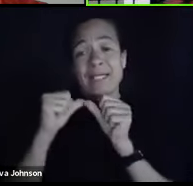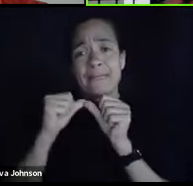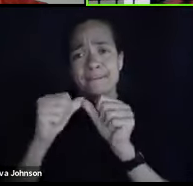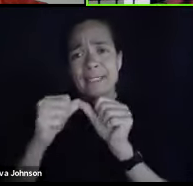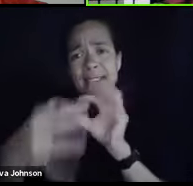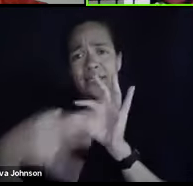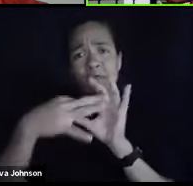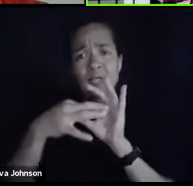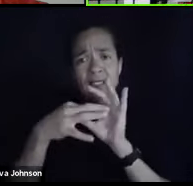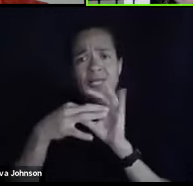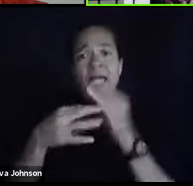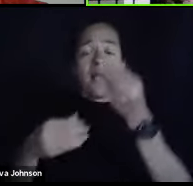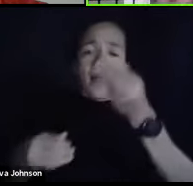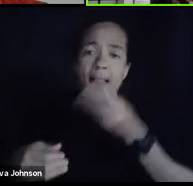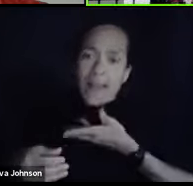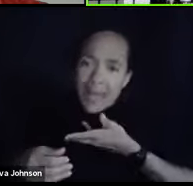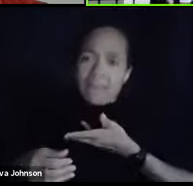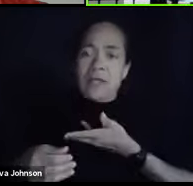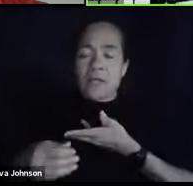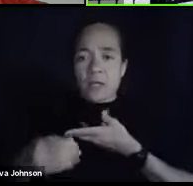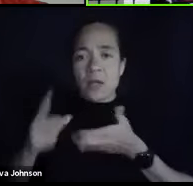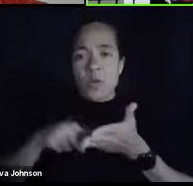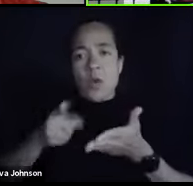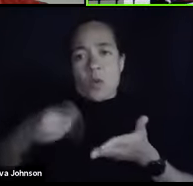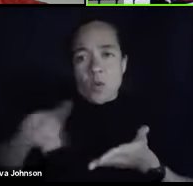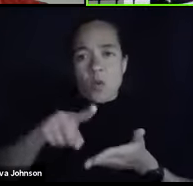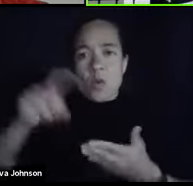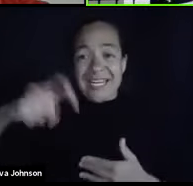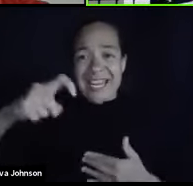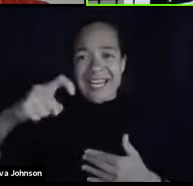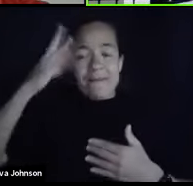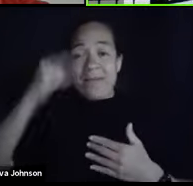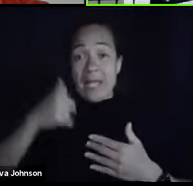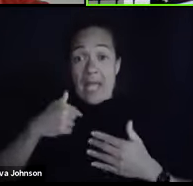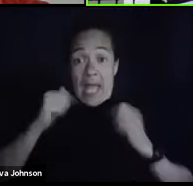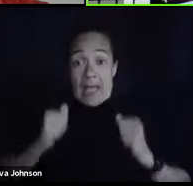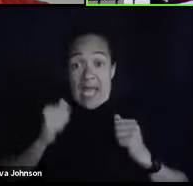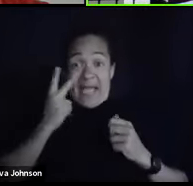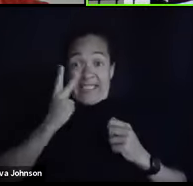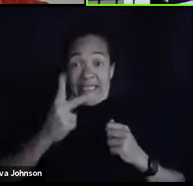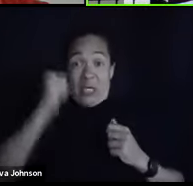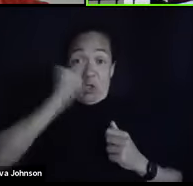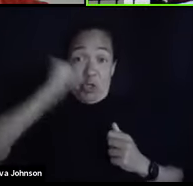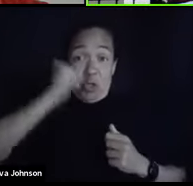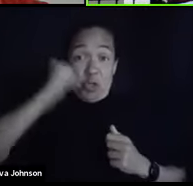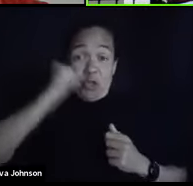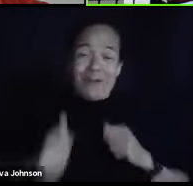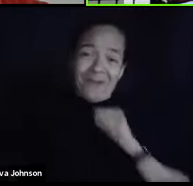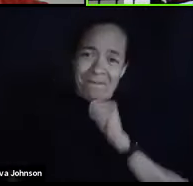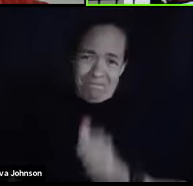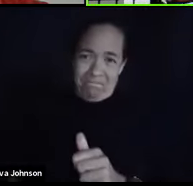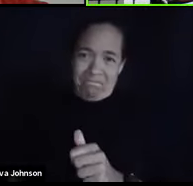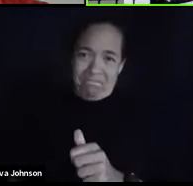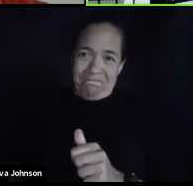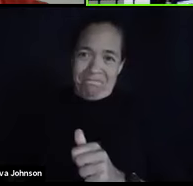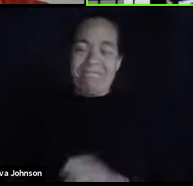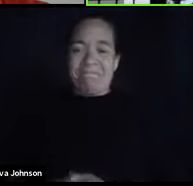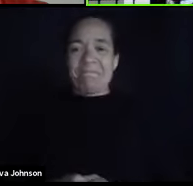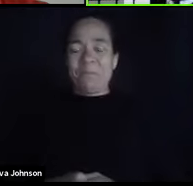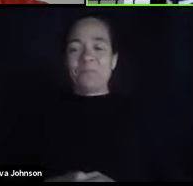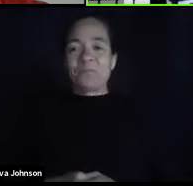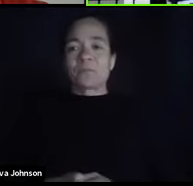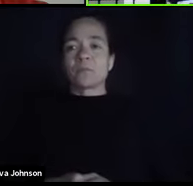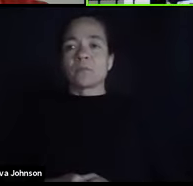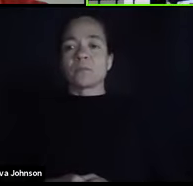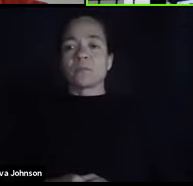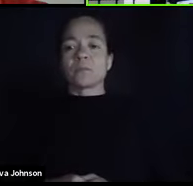me know what you need, because I won't be able to see you all the time. So that's the major change,